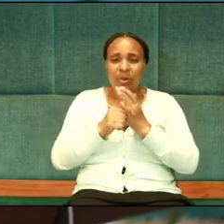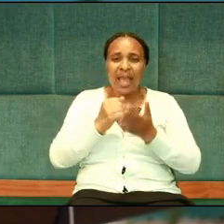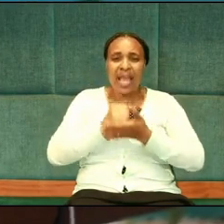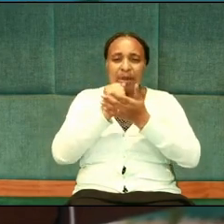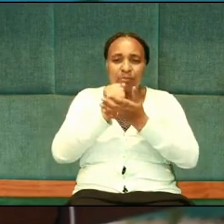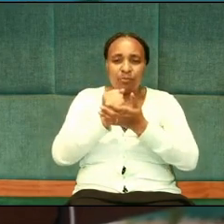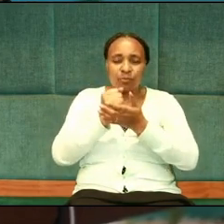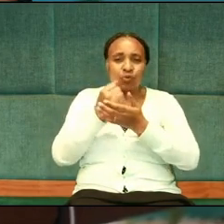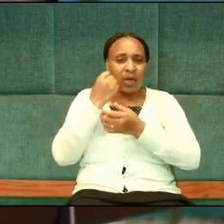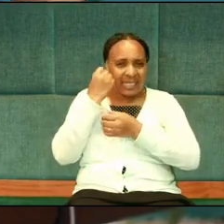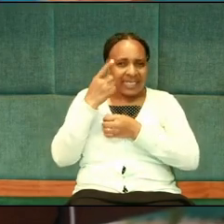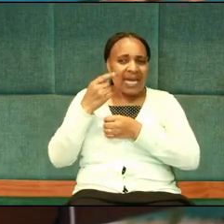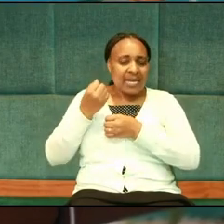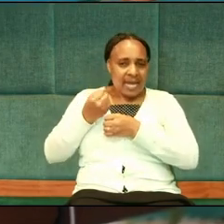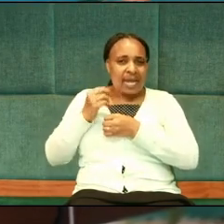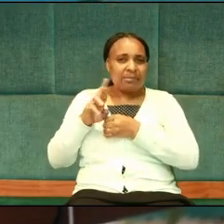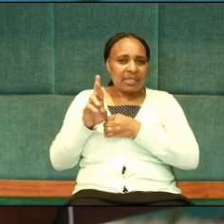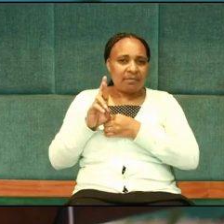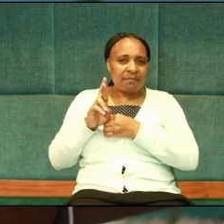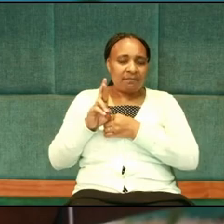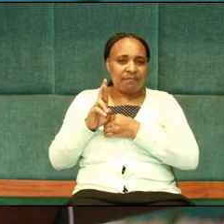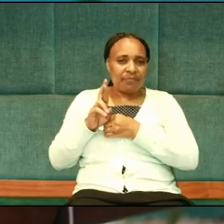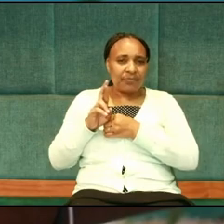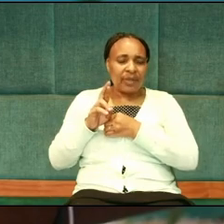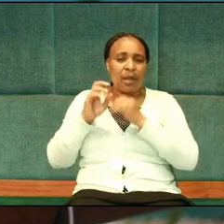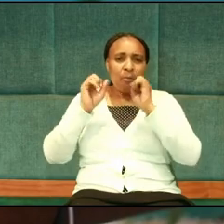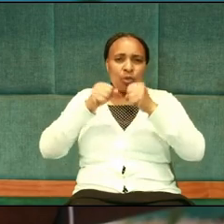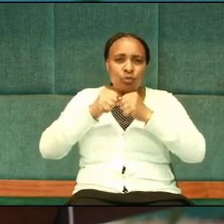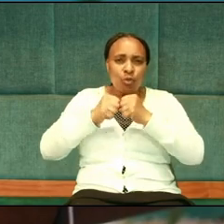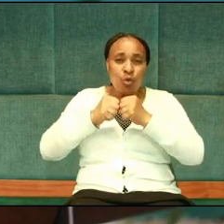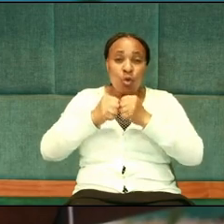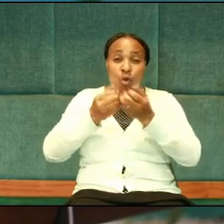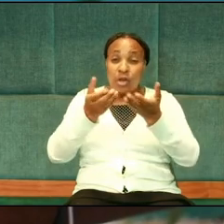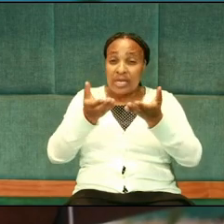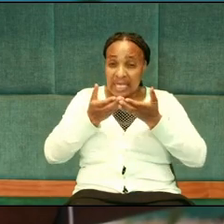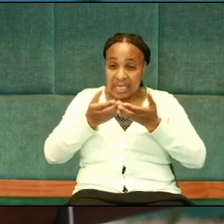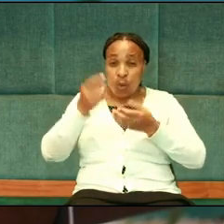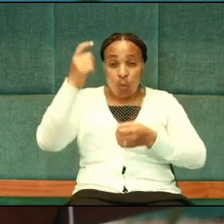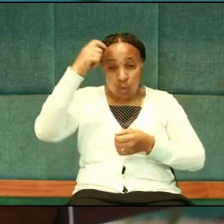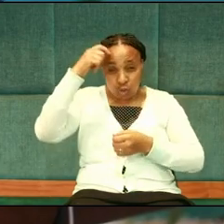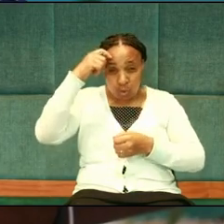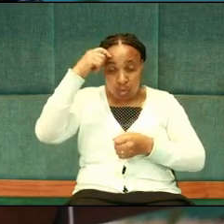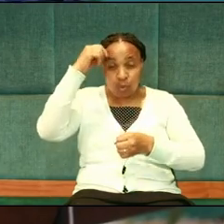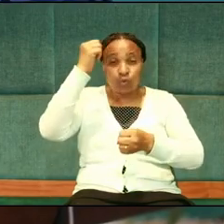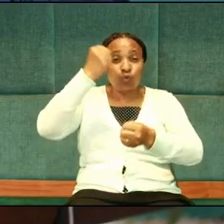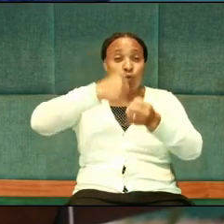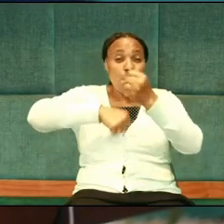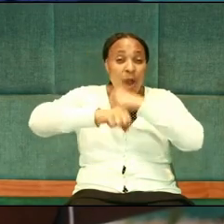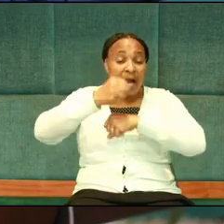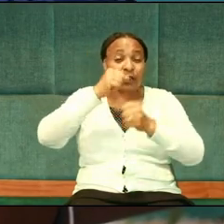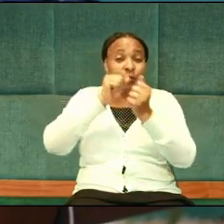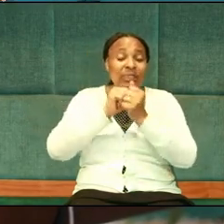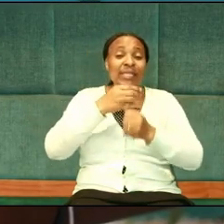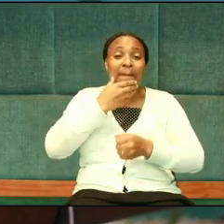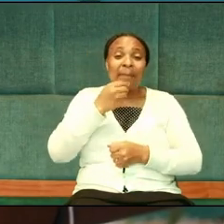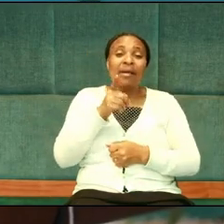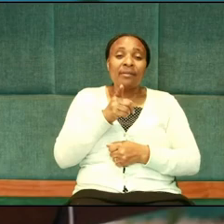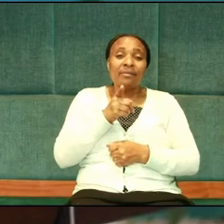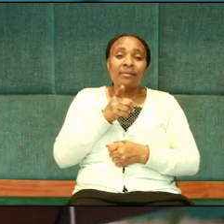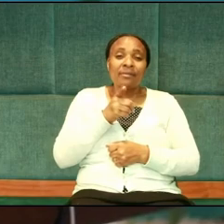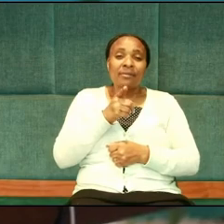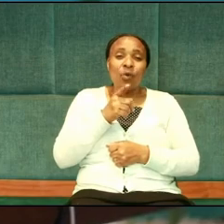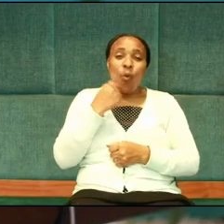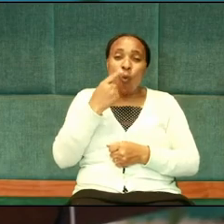him understand himself? Men have ego. You need wisdom to deal with a man with a double ego that is not